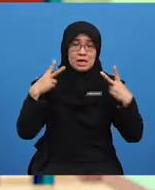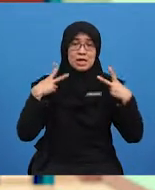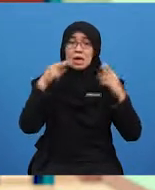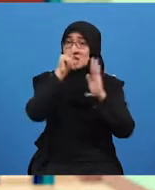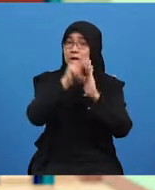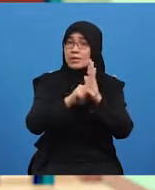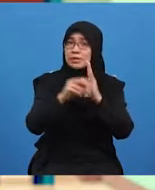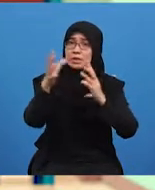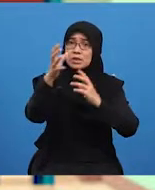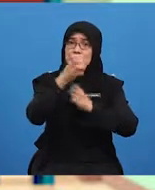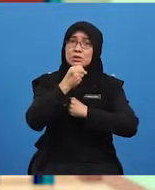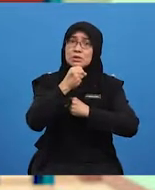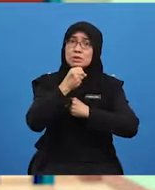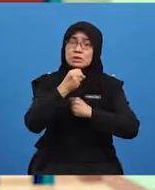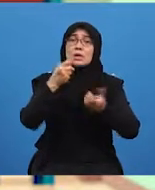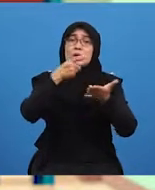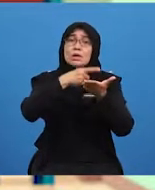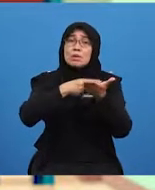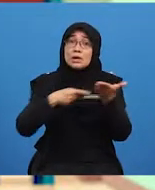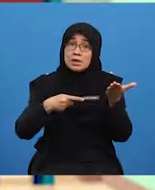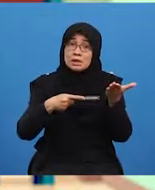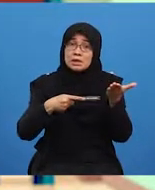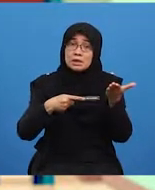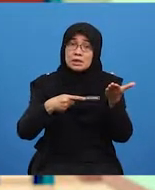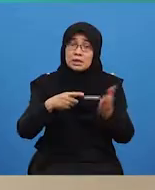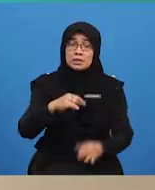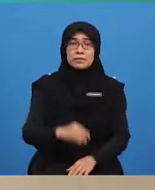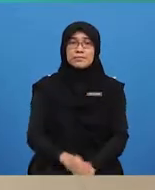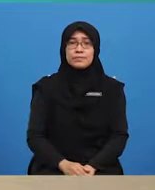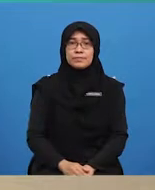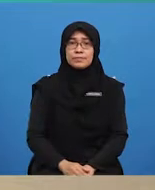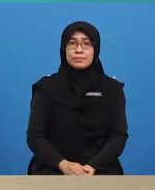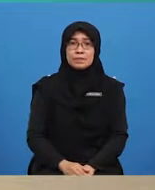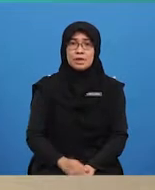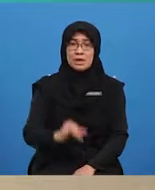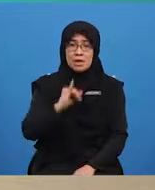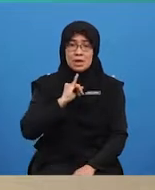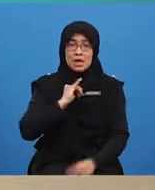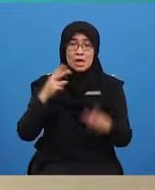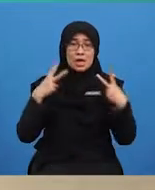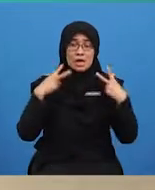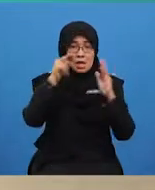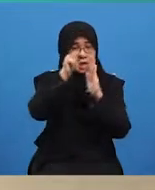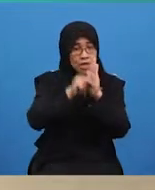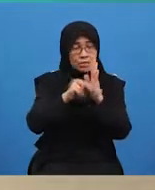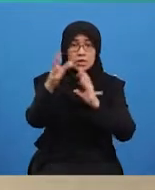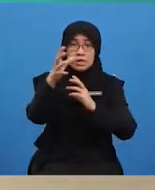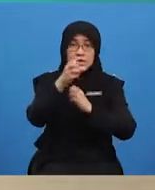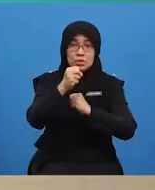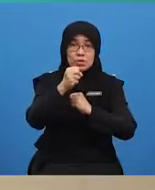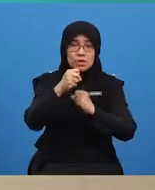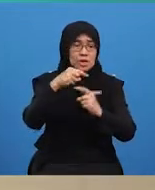What is I haven't got, Mr. D? We use I haven't got